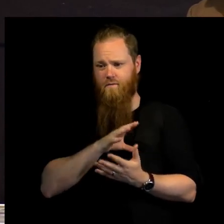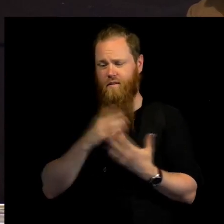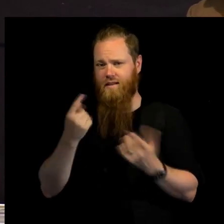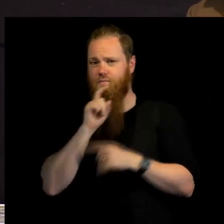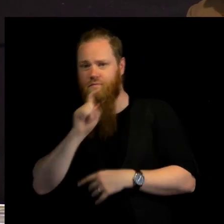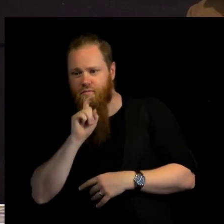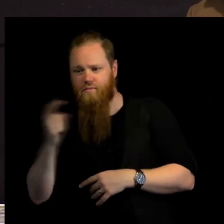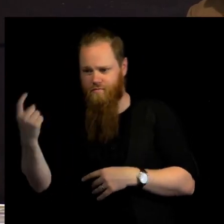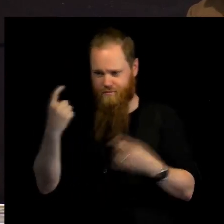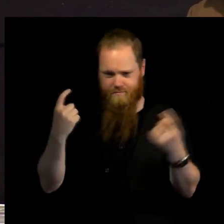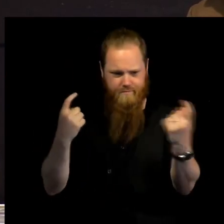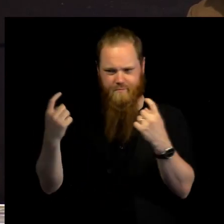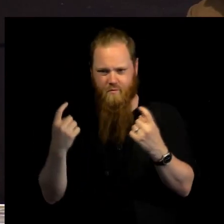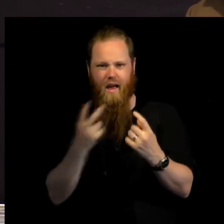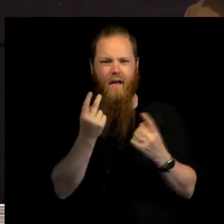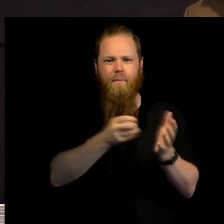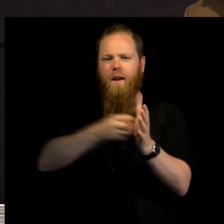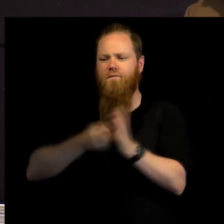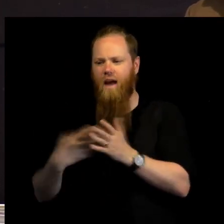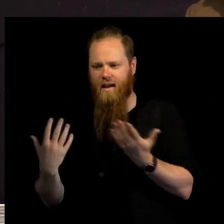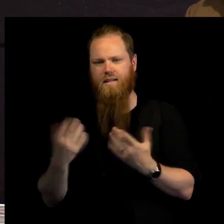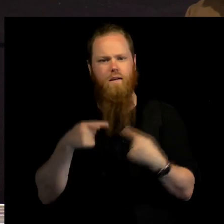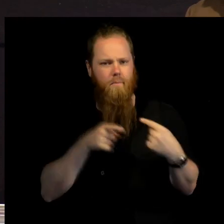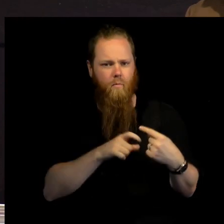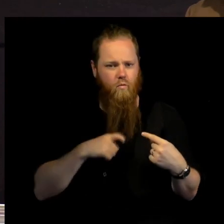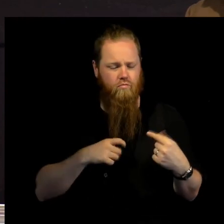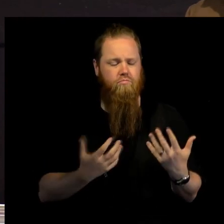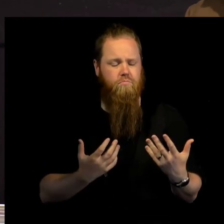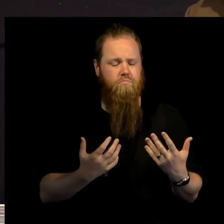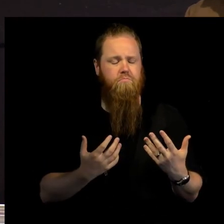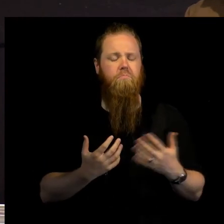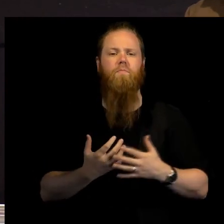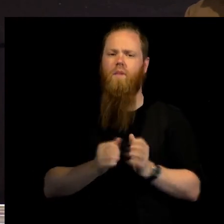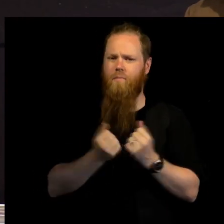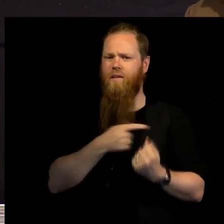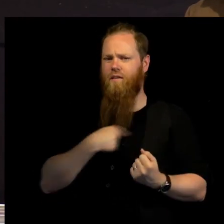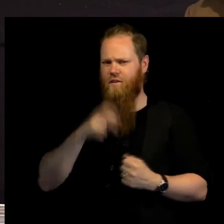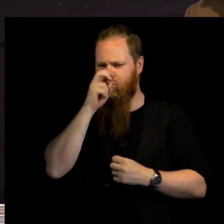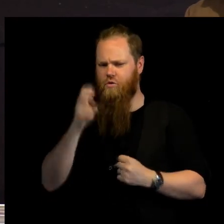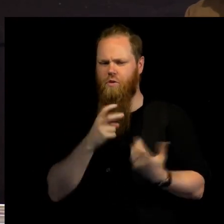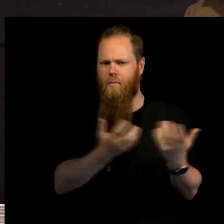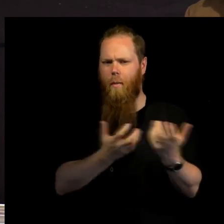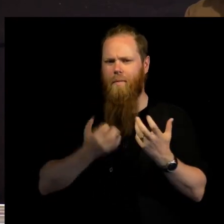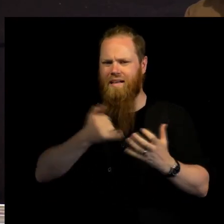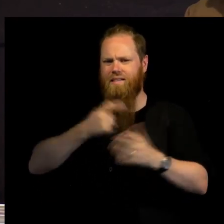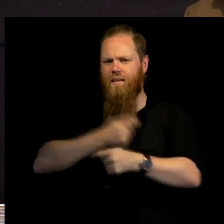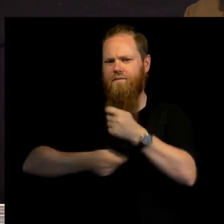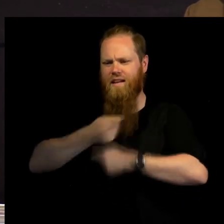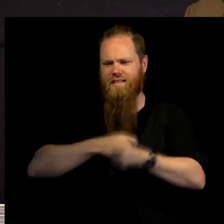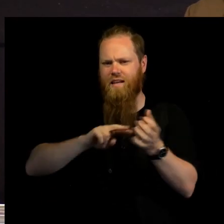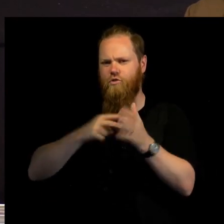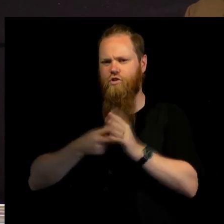and different values, but also where there is a lack of long-term funding for the system. We need to work differently together.